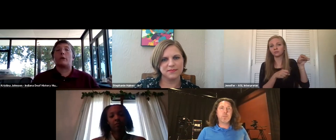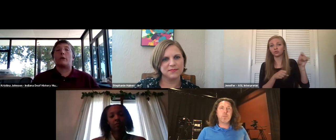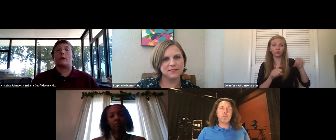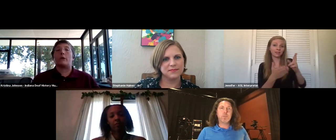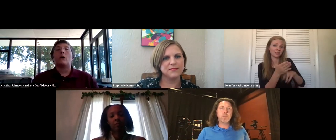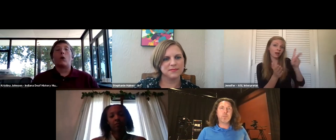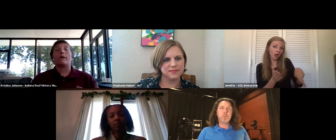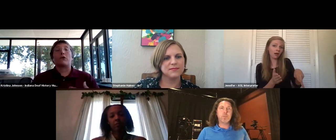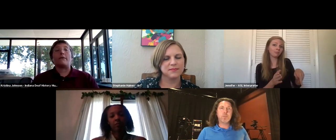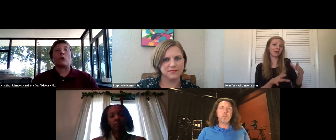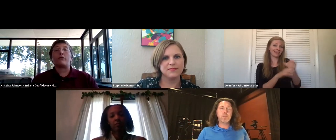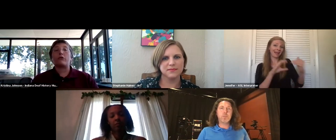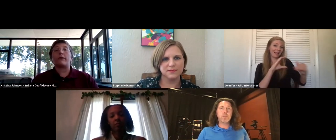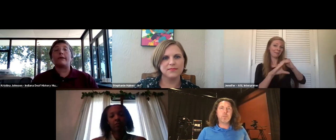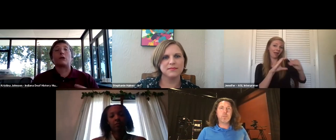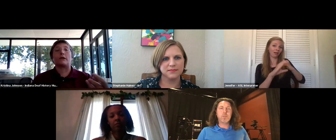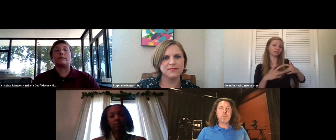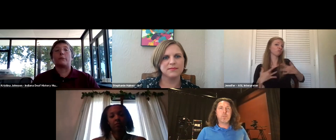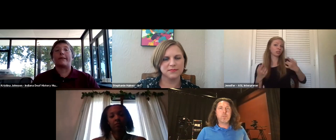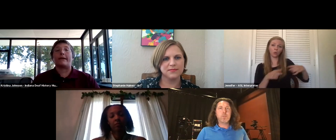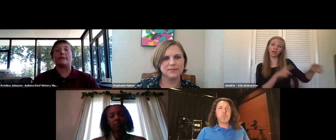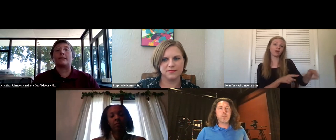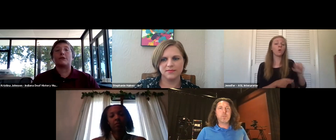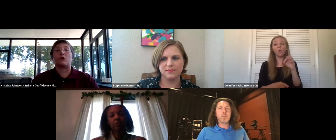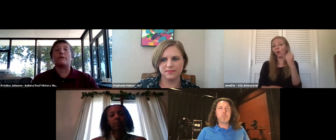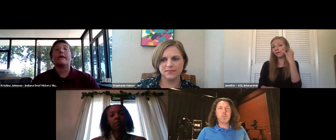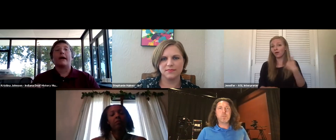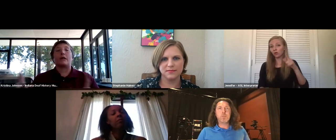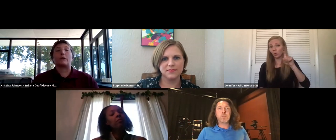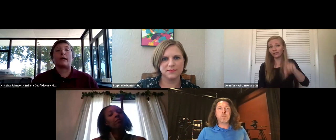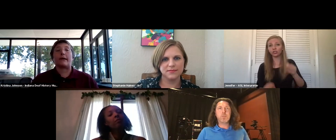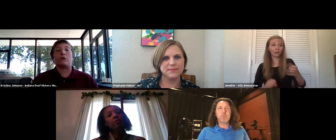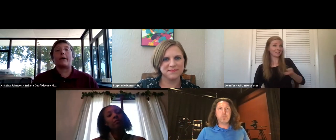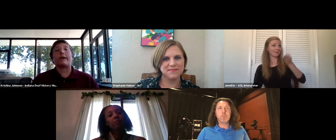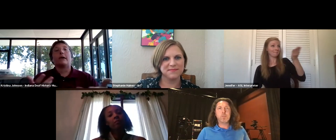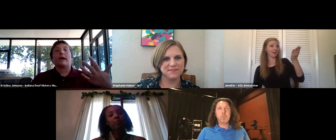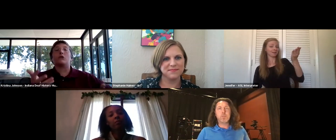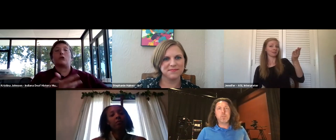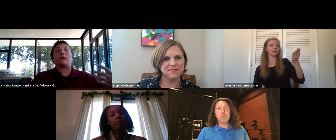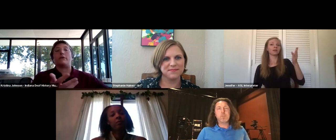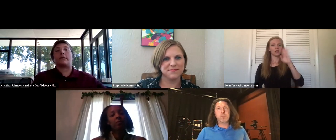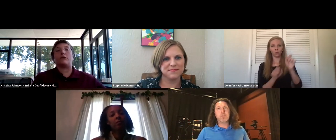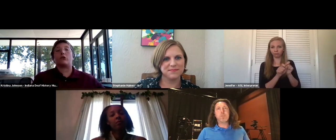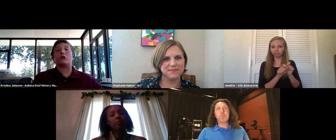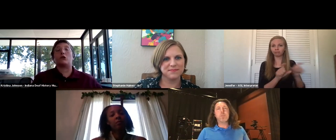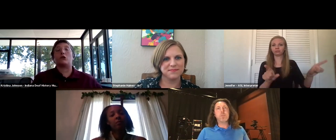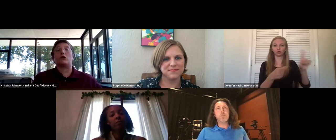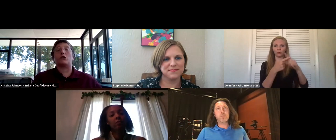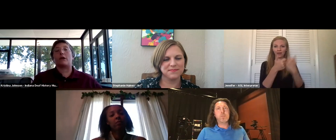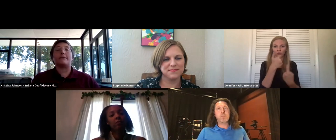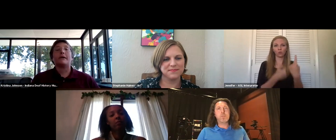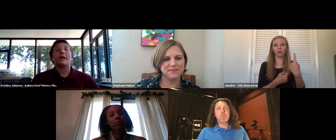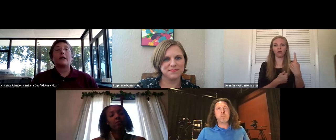get emails about what's going on. Or if you have a question, like you can submit that into the listserv and it goes out to everybody and you start having these